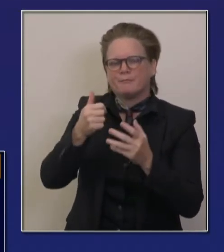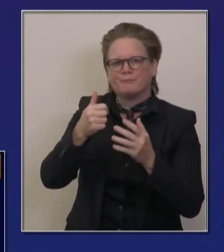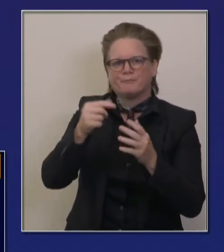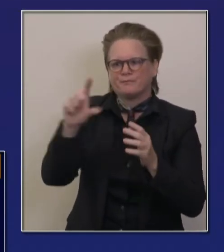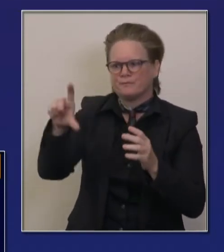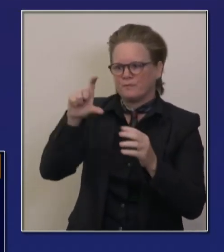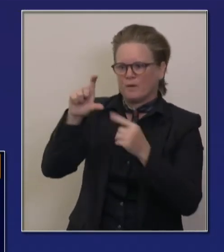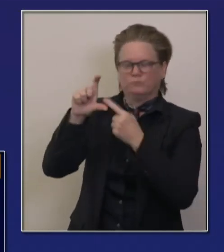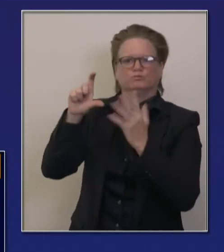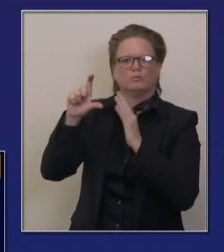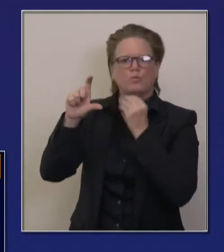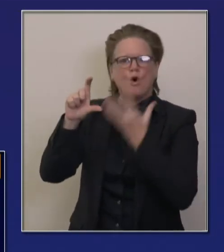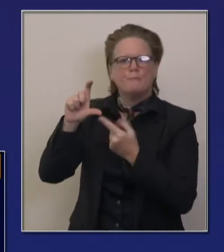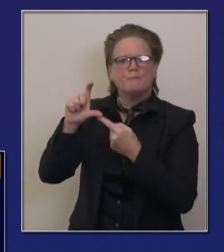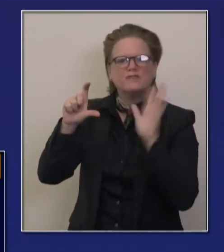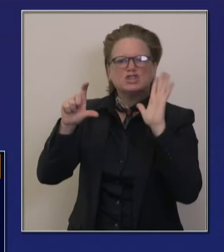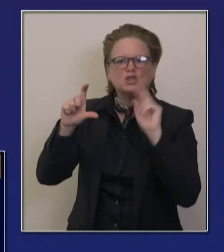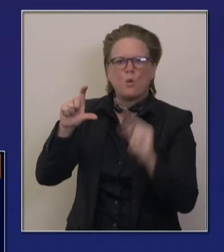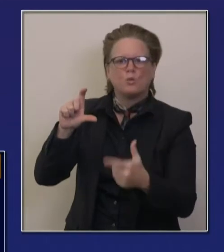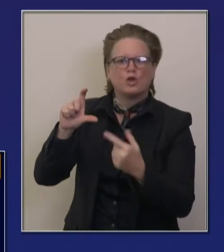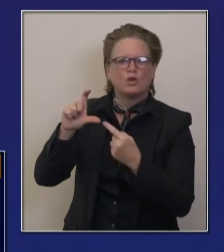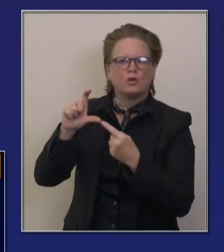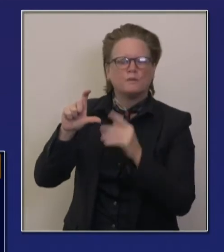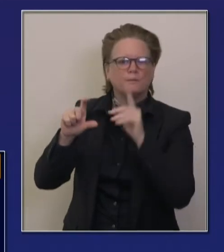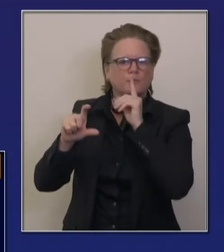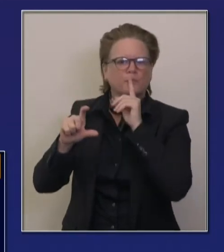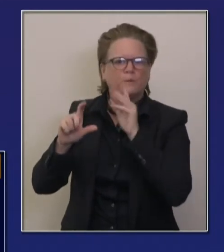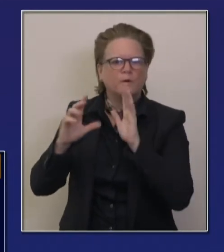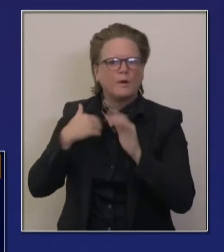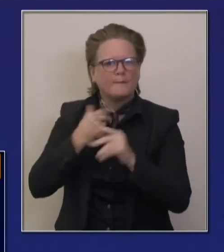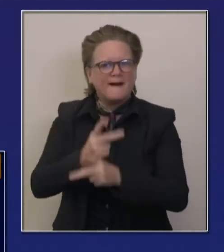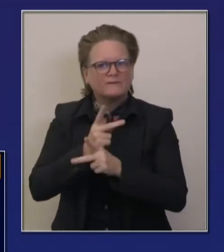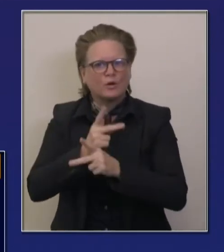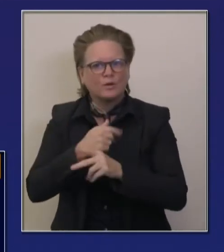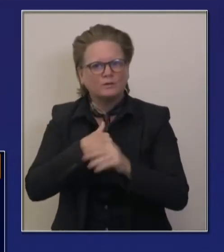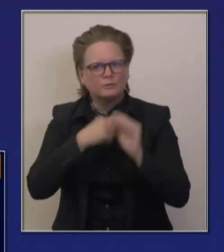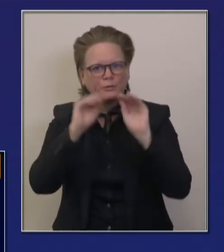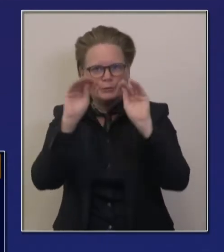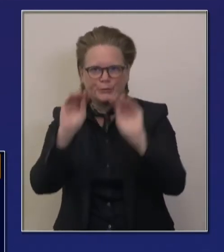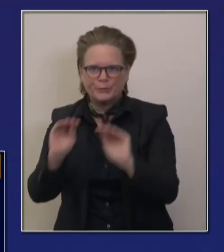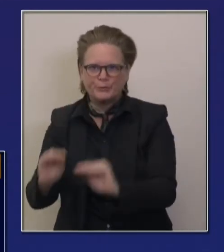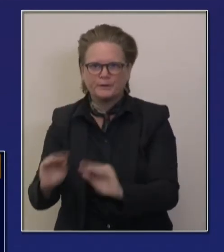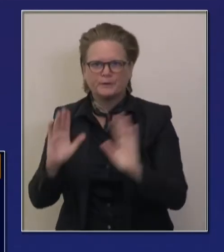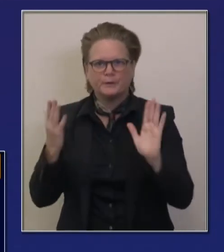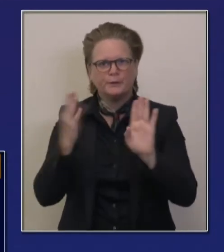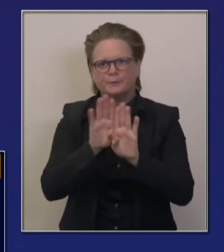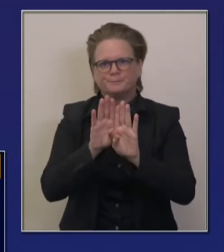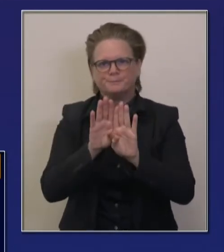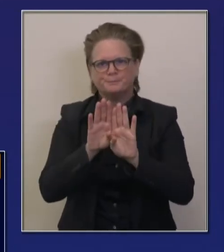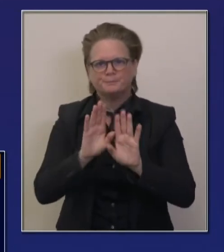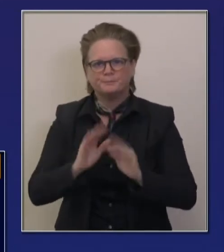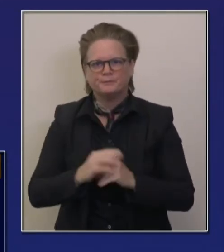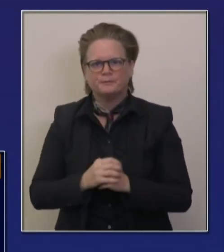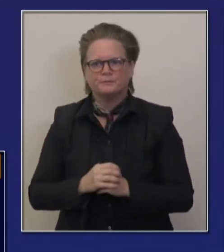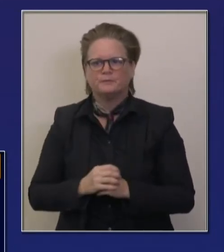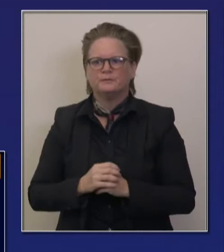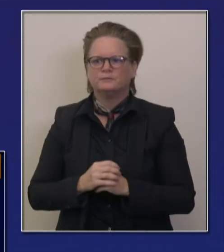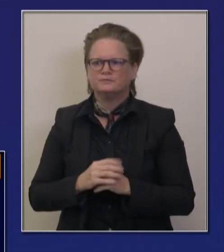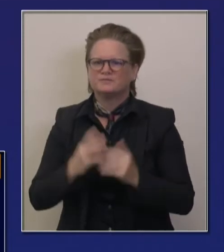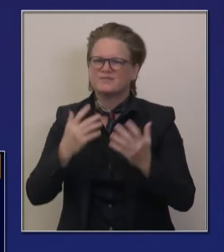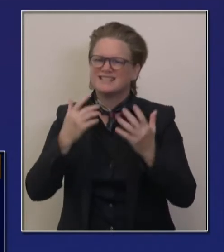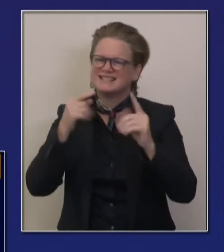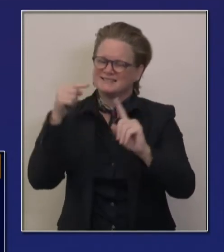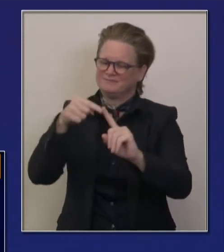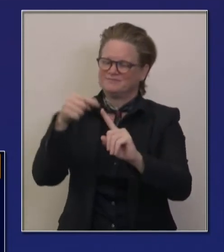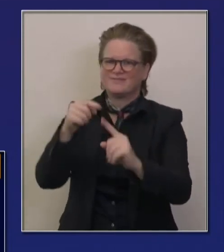connection. That said, I wanted to connect more to the cause of education. And I wanted